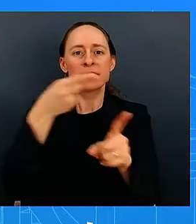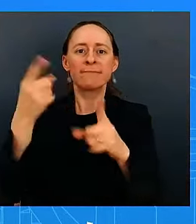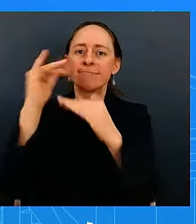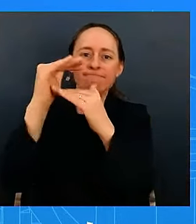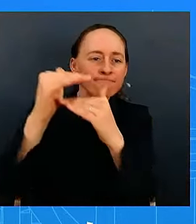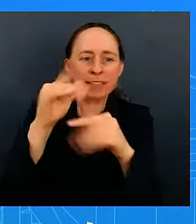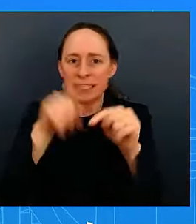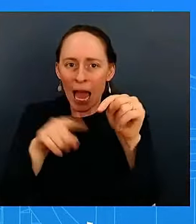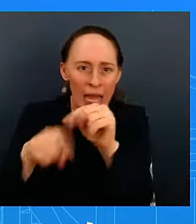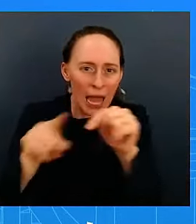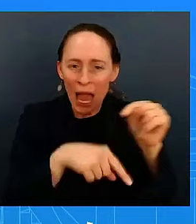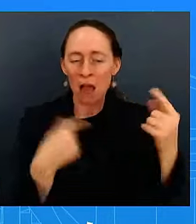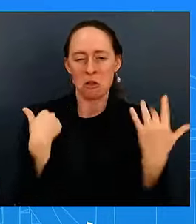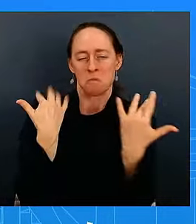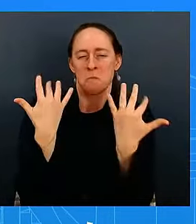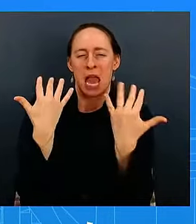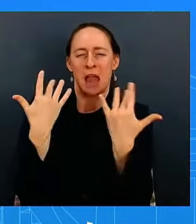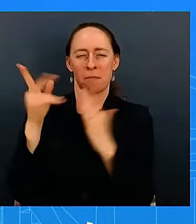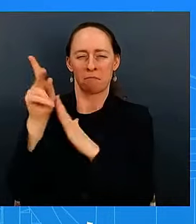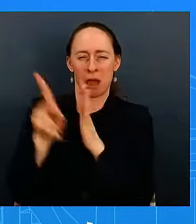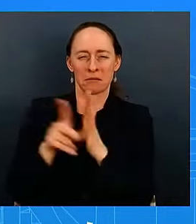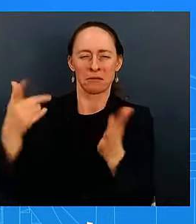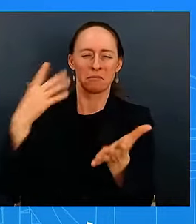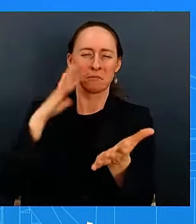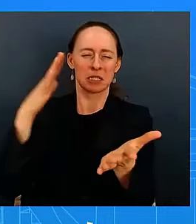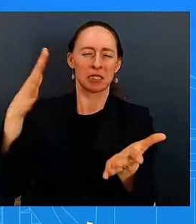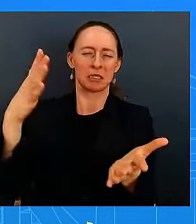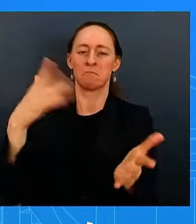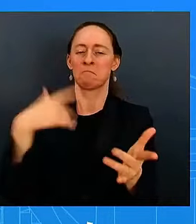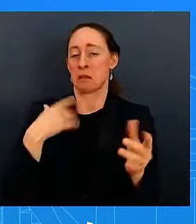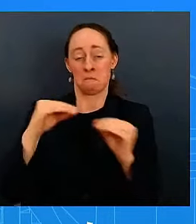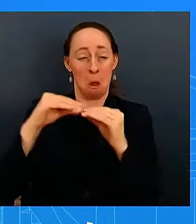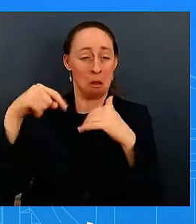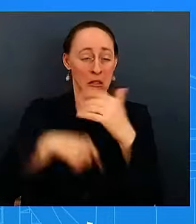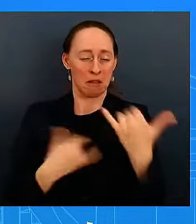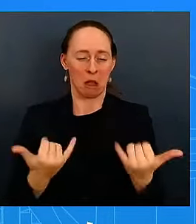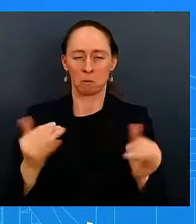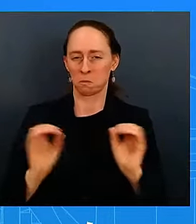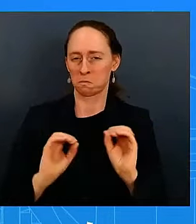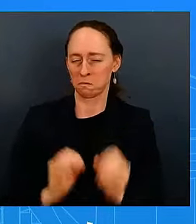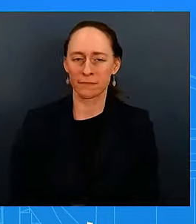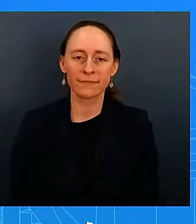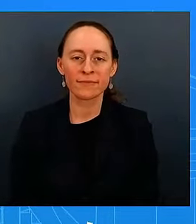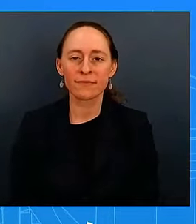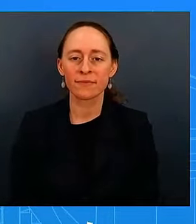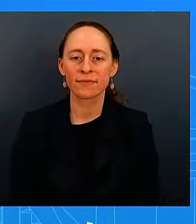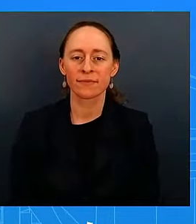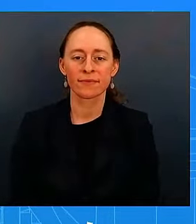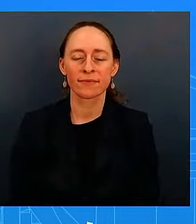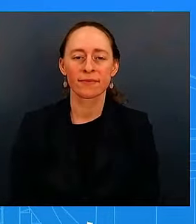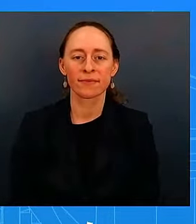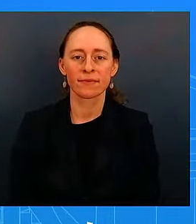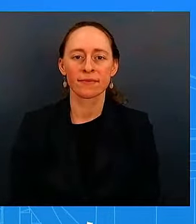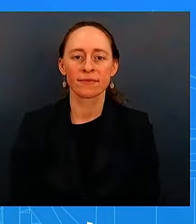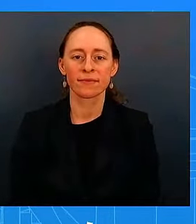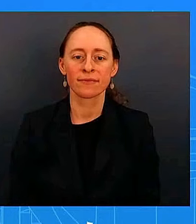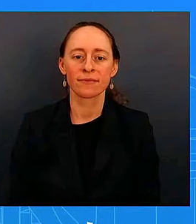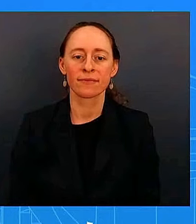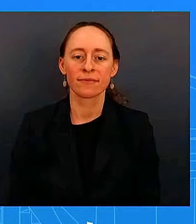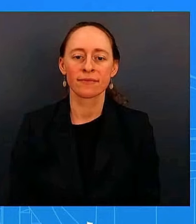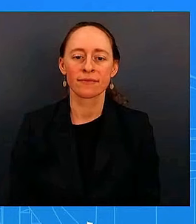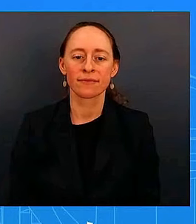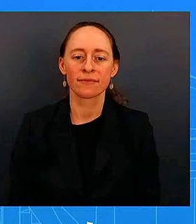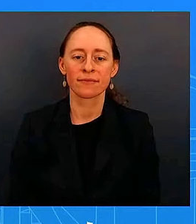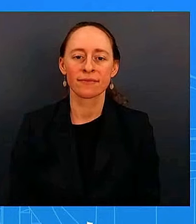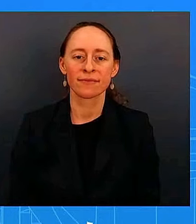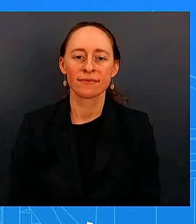all right thanks thanks jared um last night the former president proposed a temporary cap on credit card interest rates